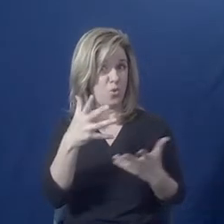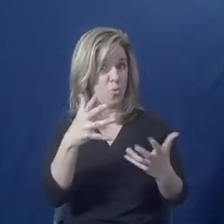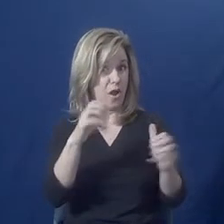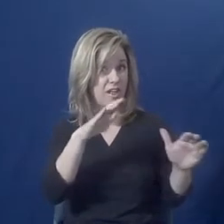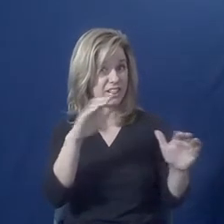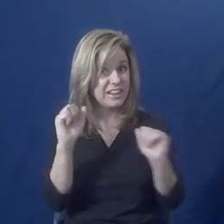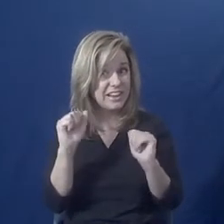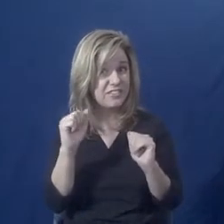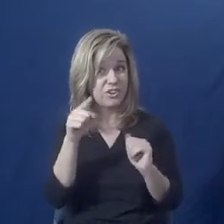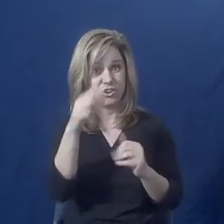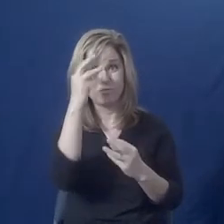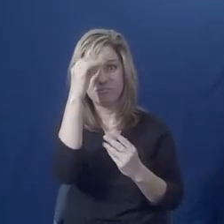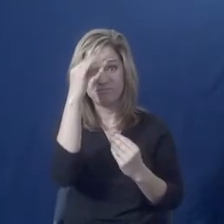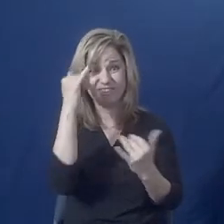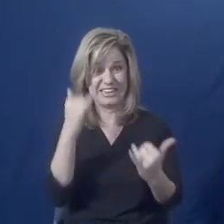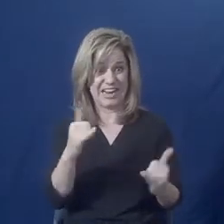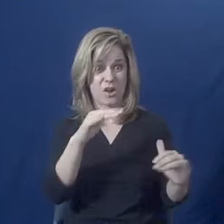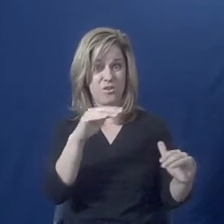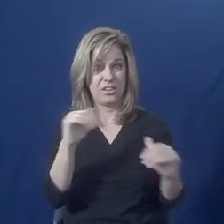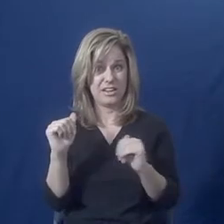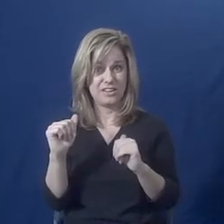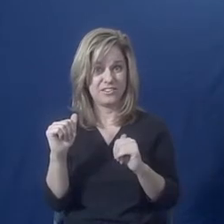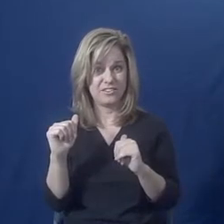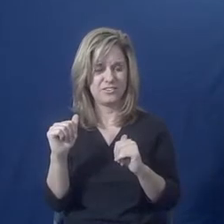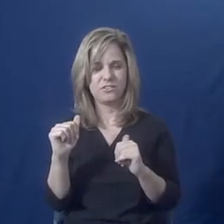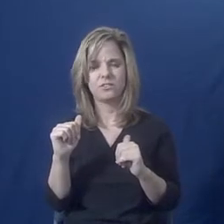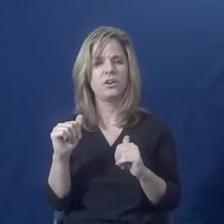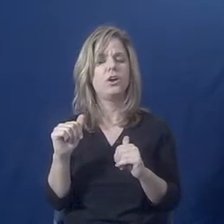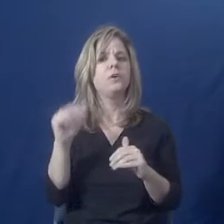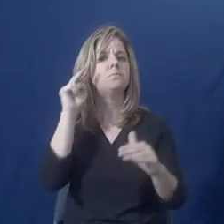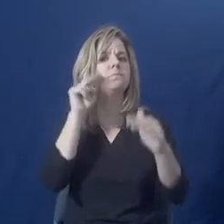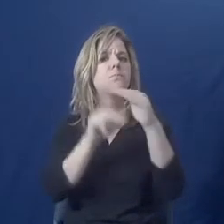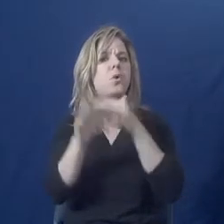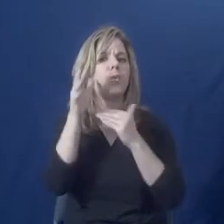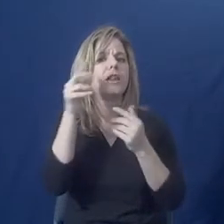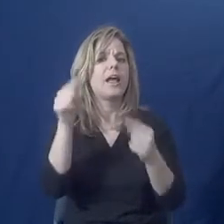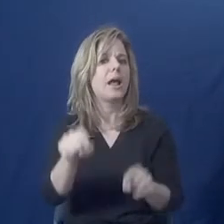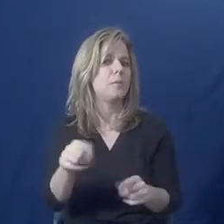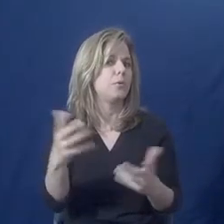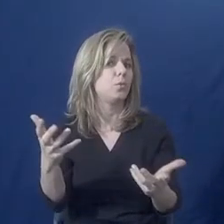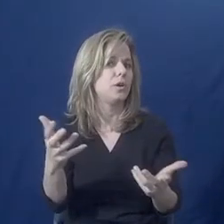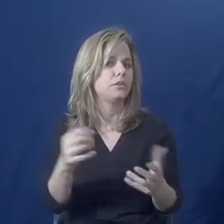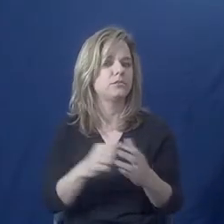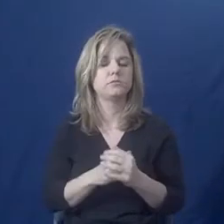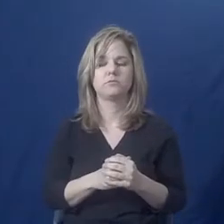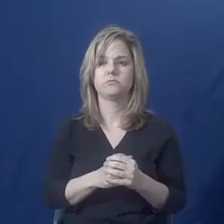leaving? What do you think will happen if you leave? Where do you want to go?